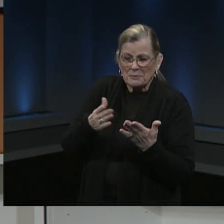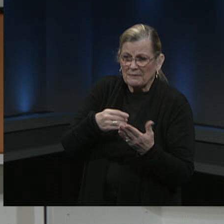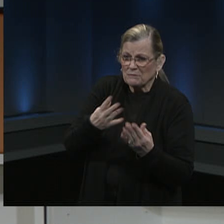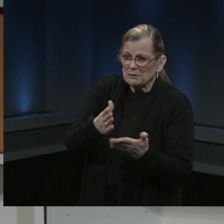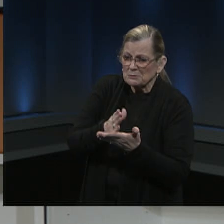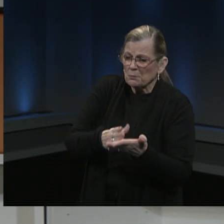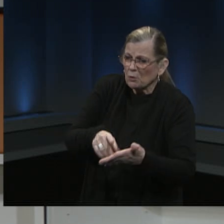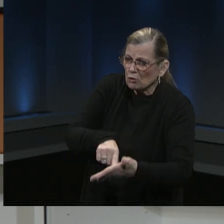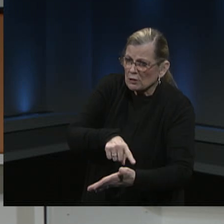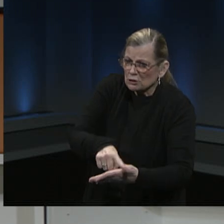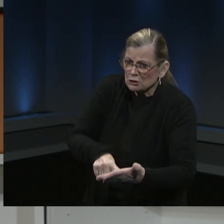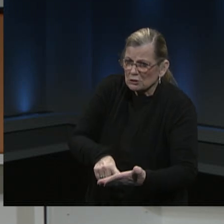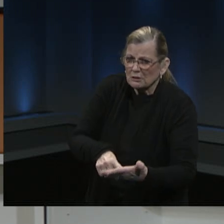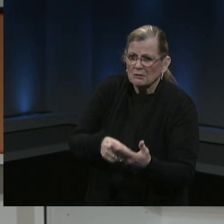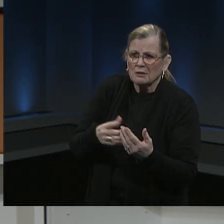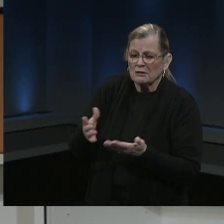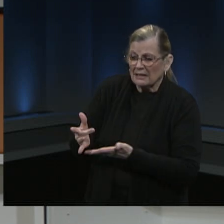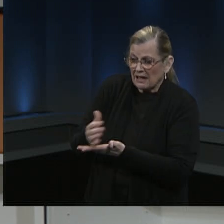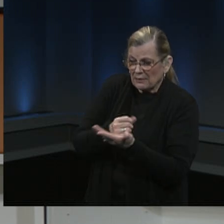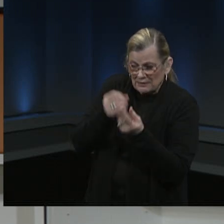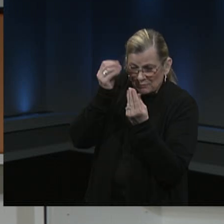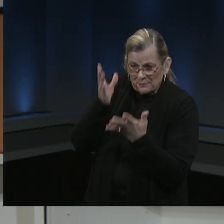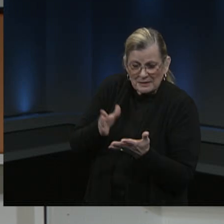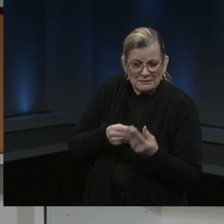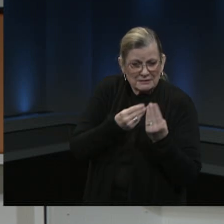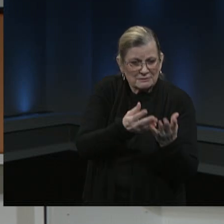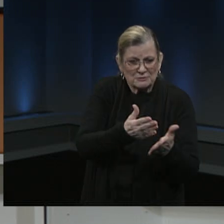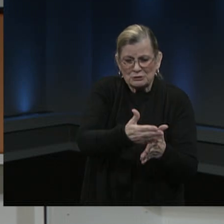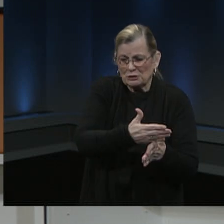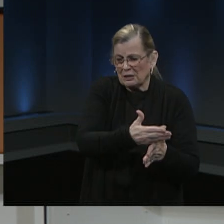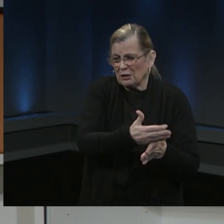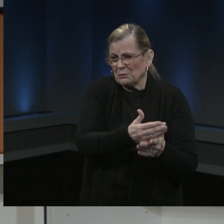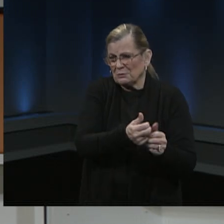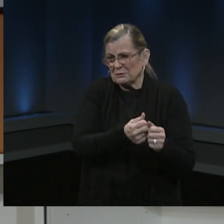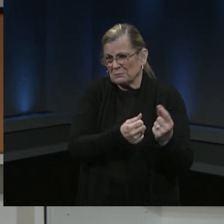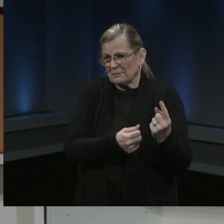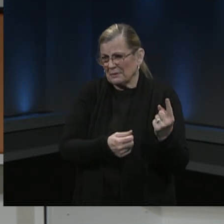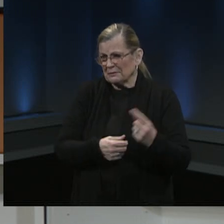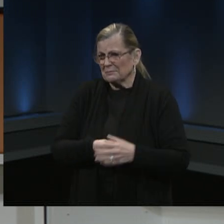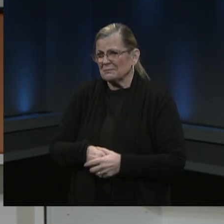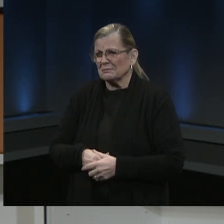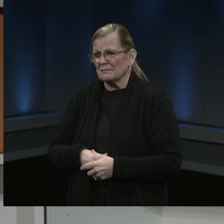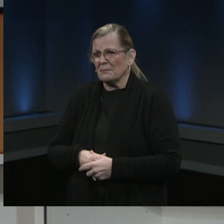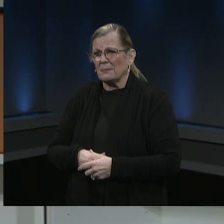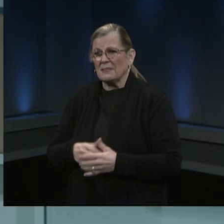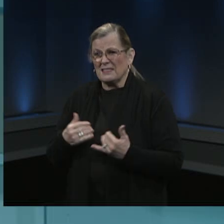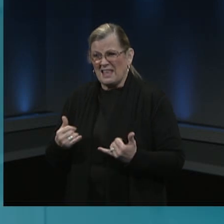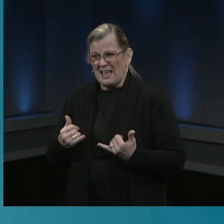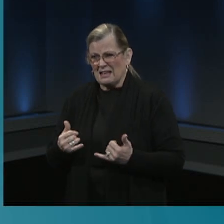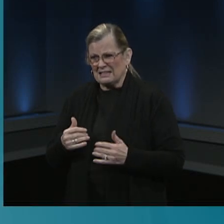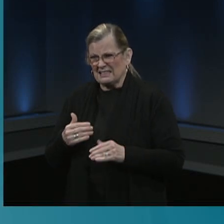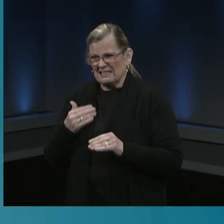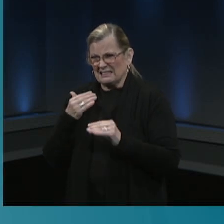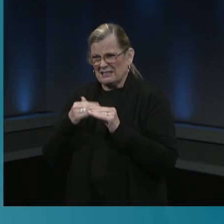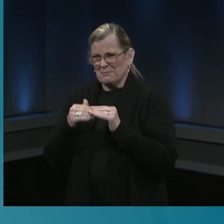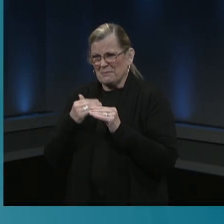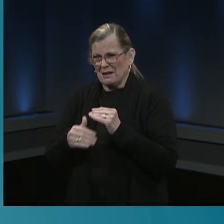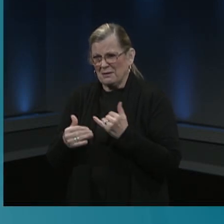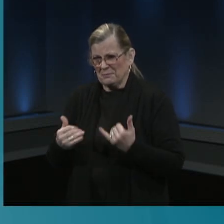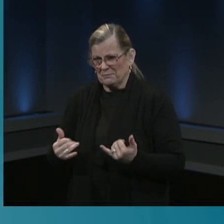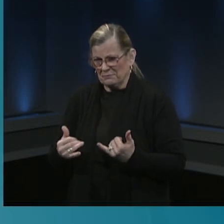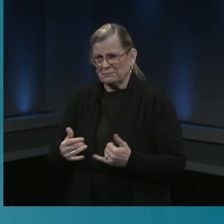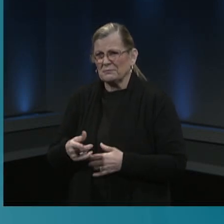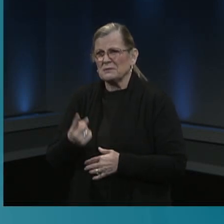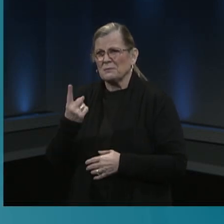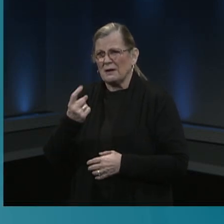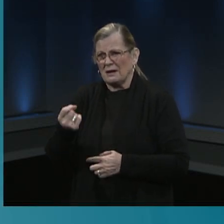transparent fashion as we move forward. All right, let's take an email. Let's look at the email here.